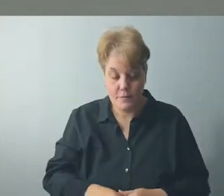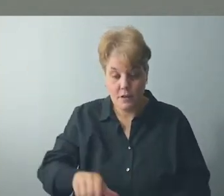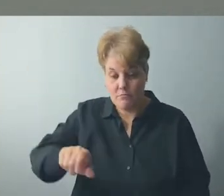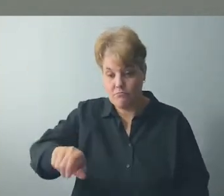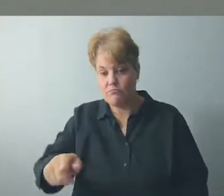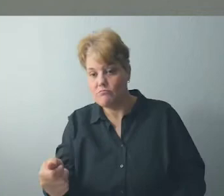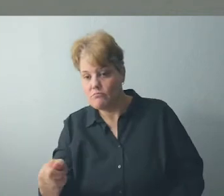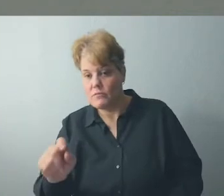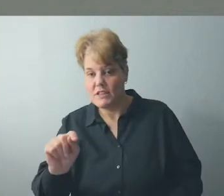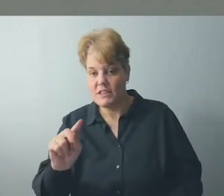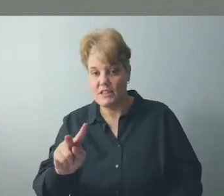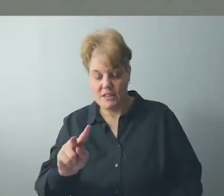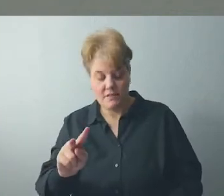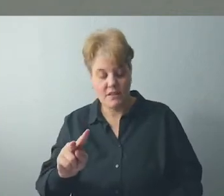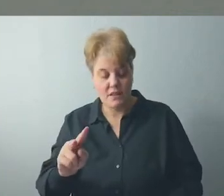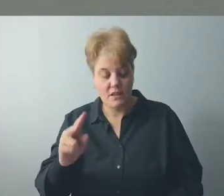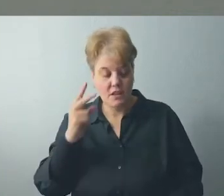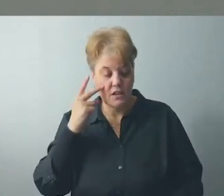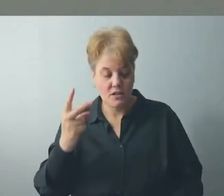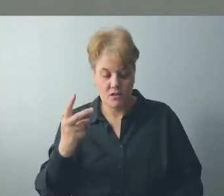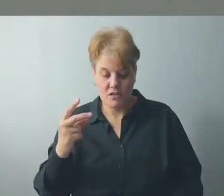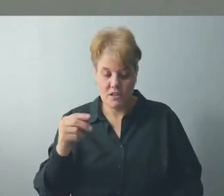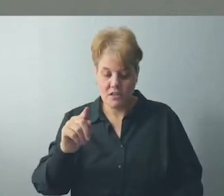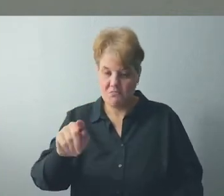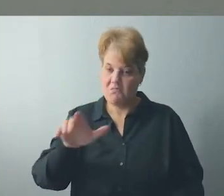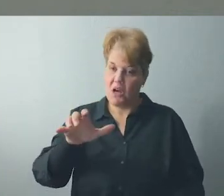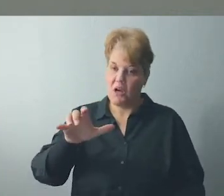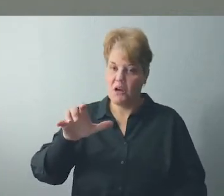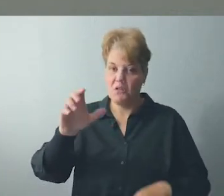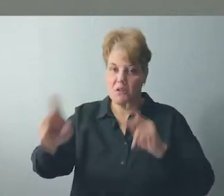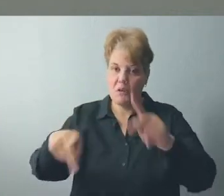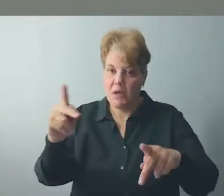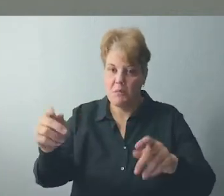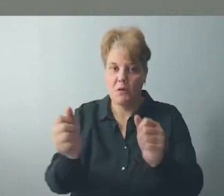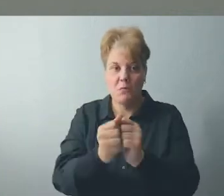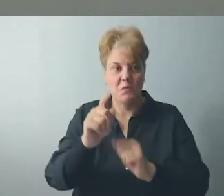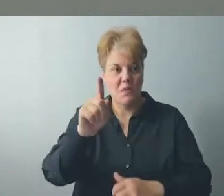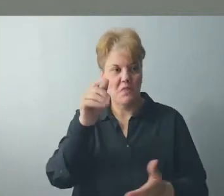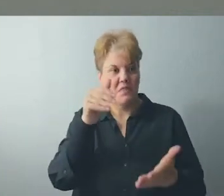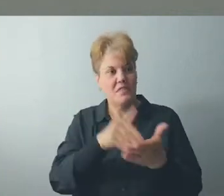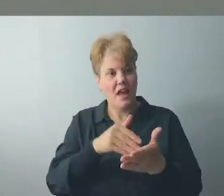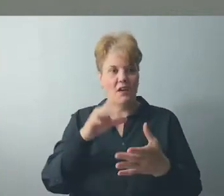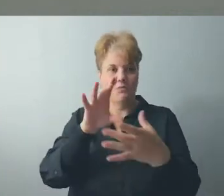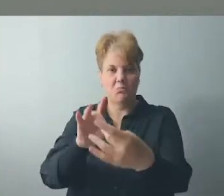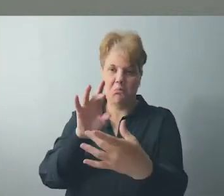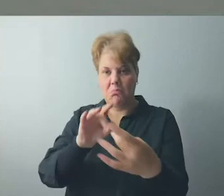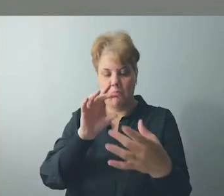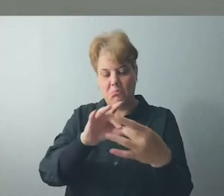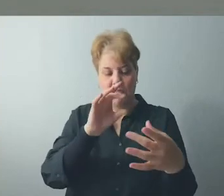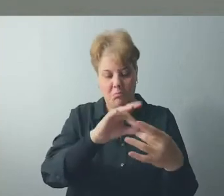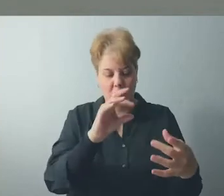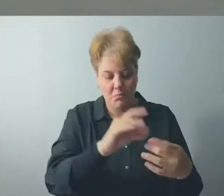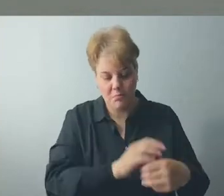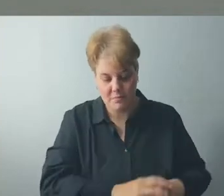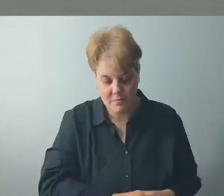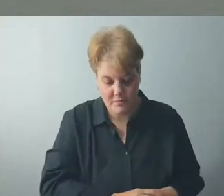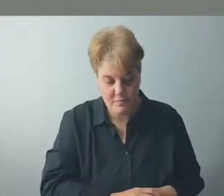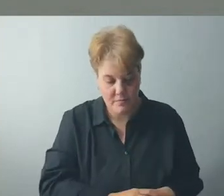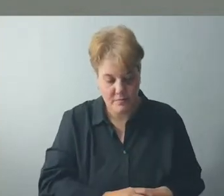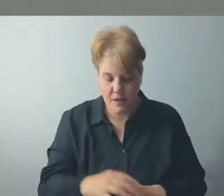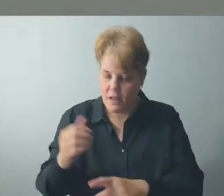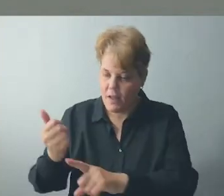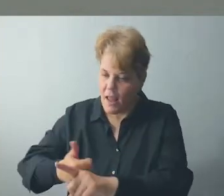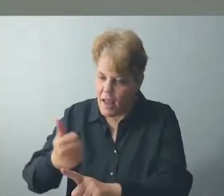voices with a thousand different messages, all of them trying to convince you to receive their words. Why?